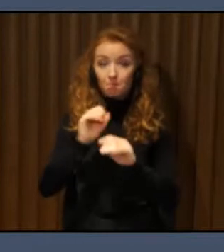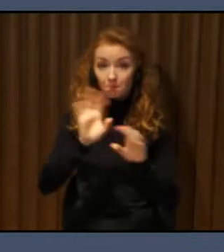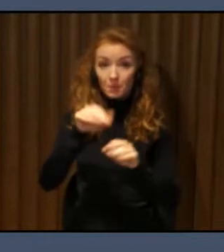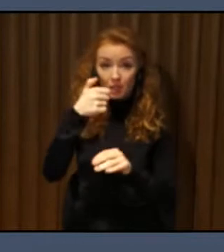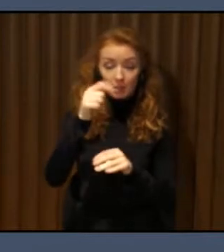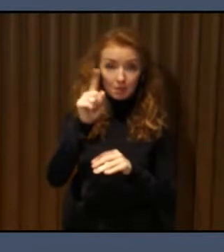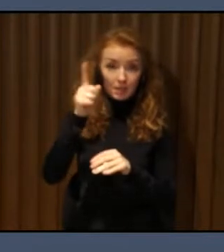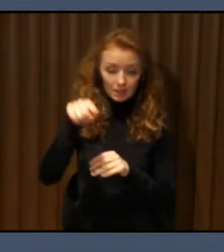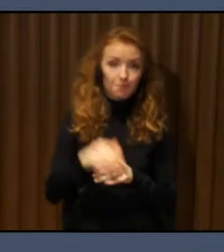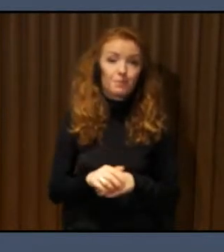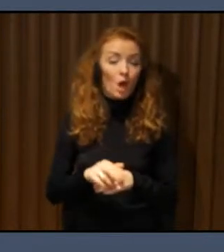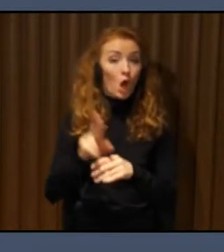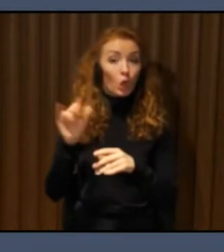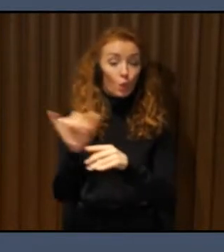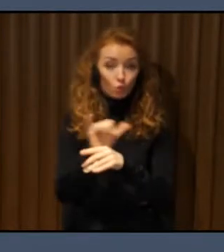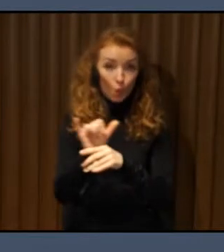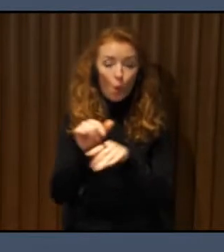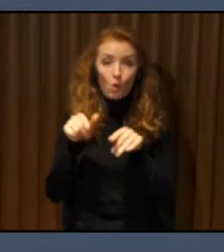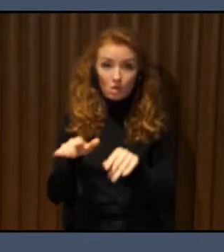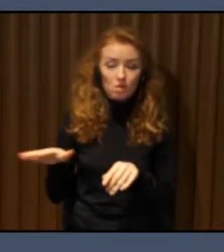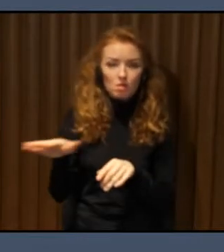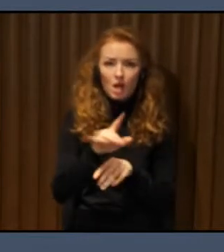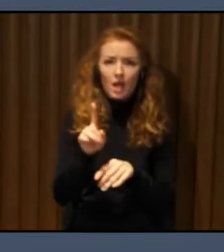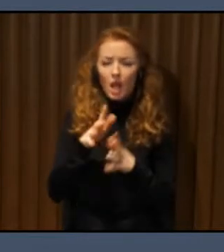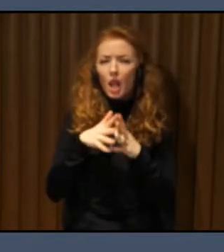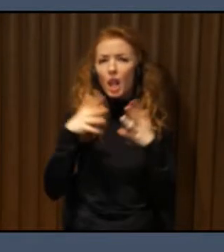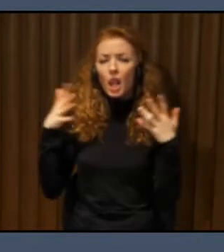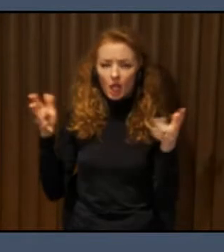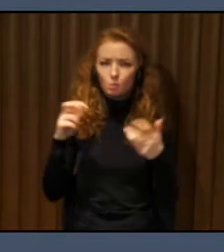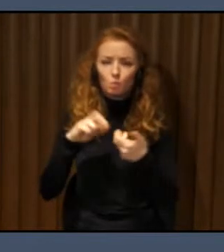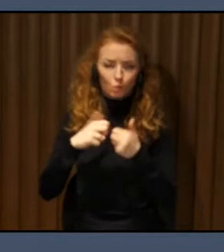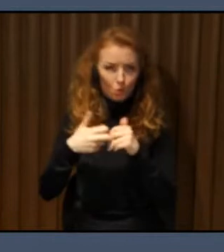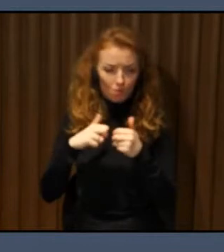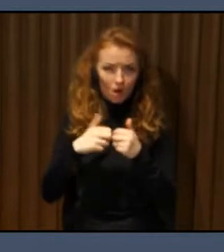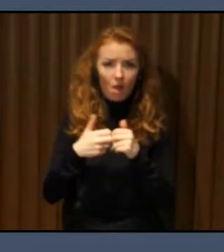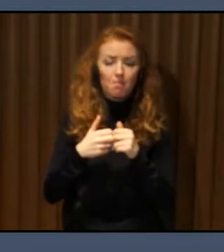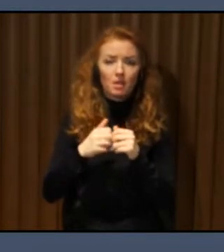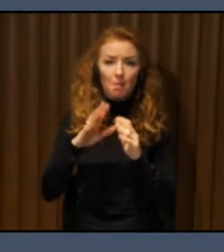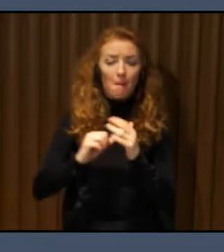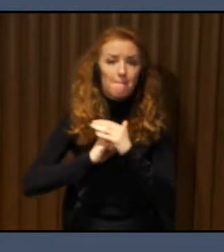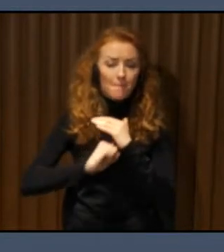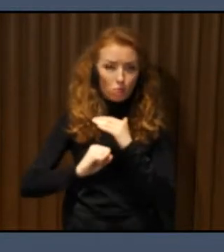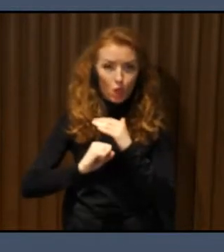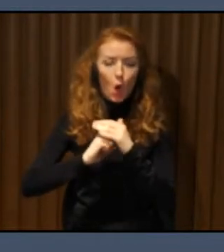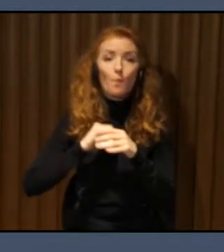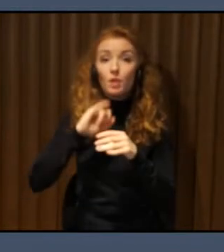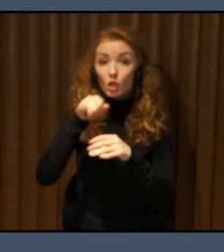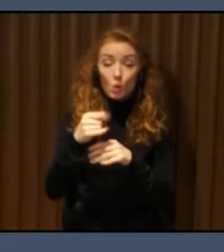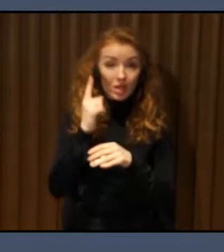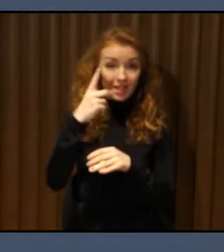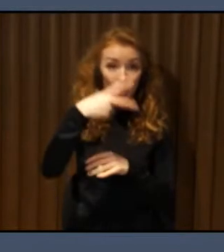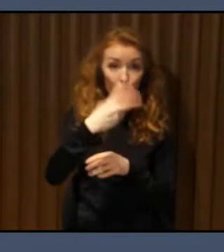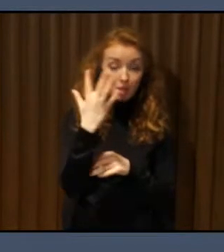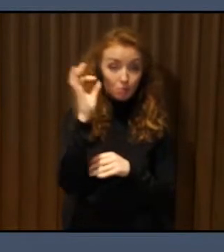today, they have quite a challenge for the Metro MTA because only 25% of the